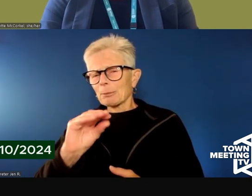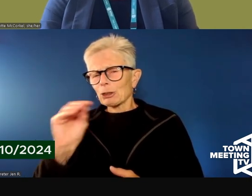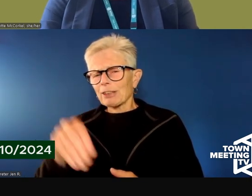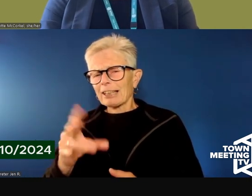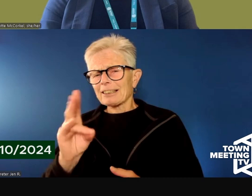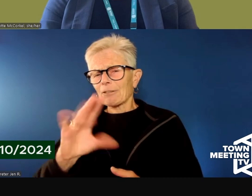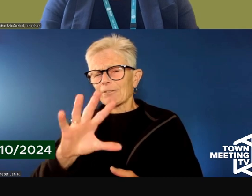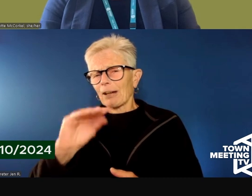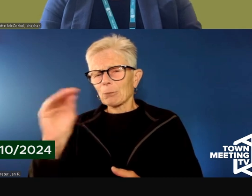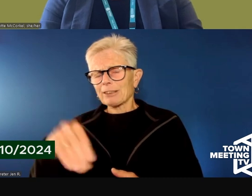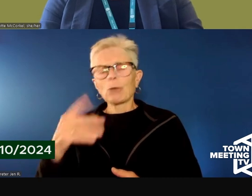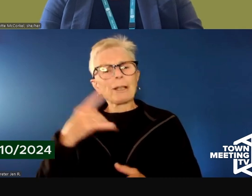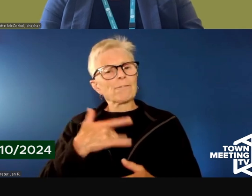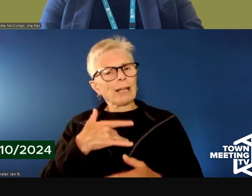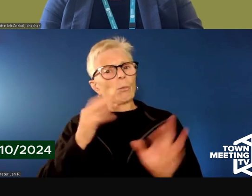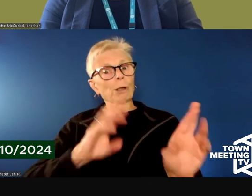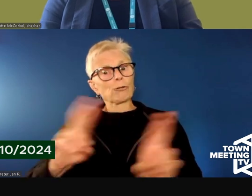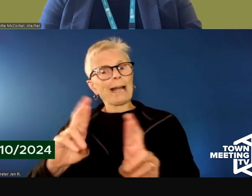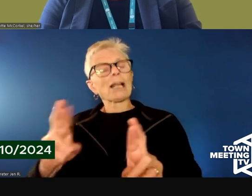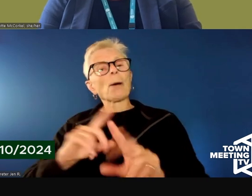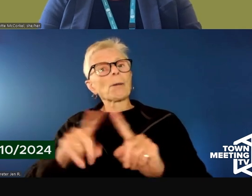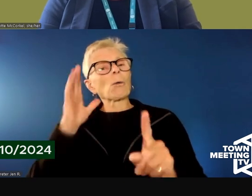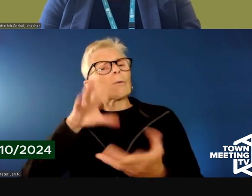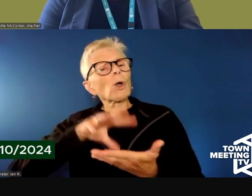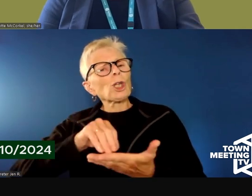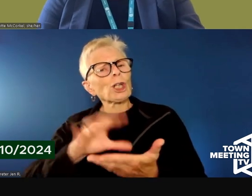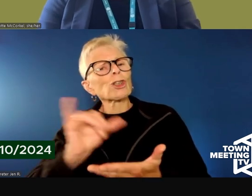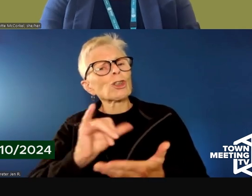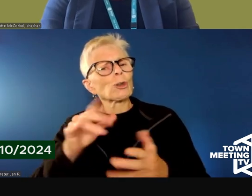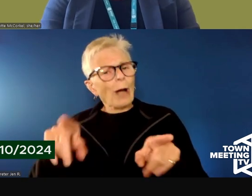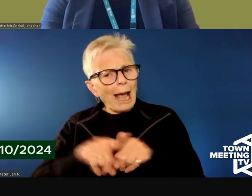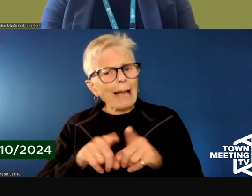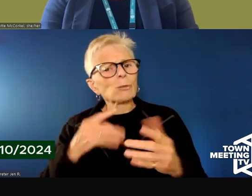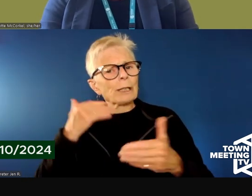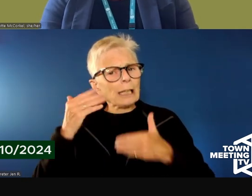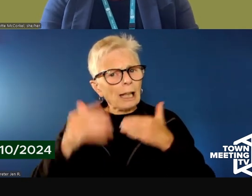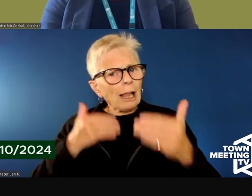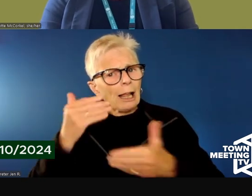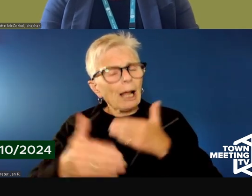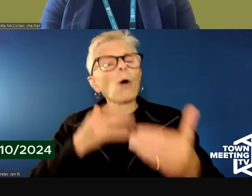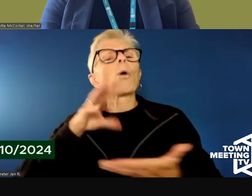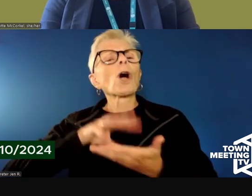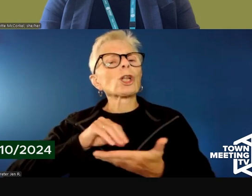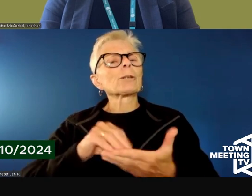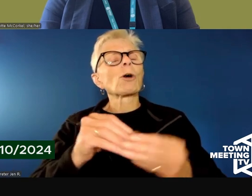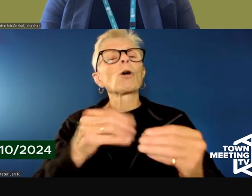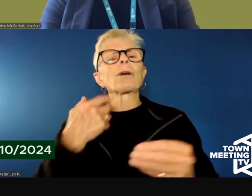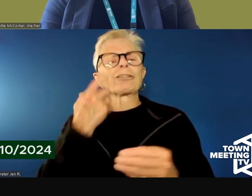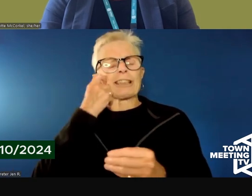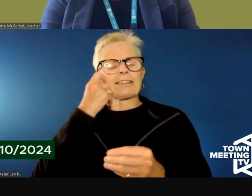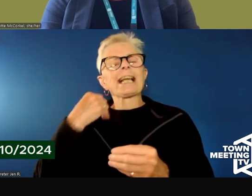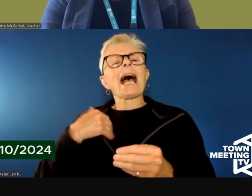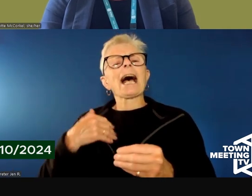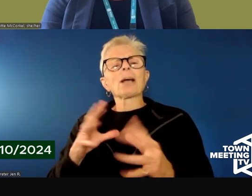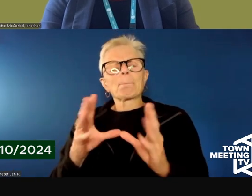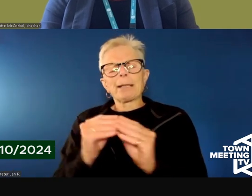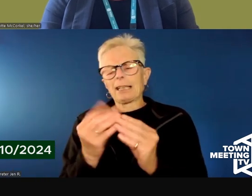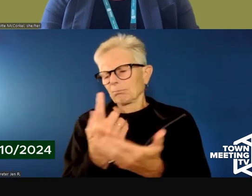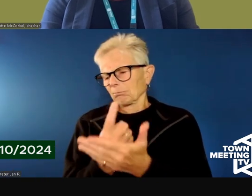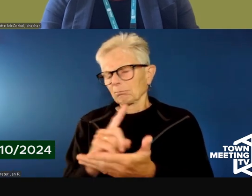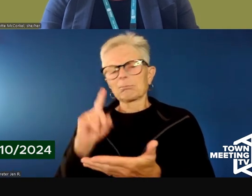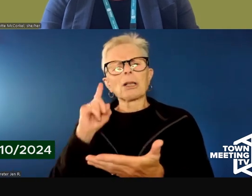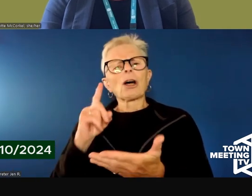And we're going to learn a lot. And so, as I mentioned, we had this municipal leaders meeting a week or so ago.